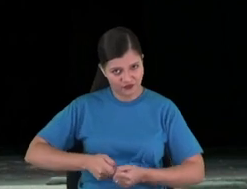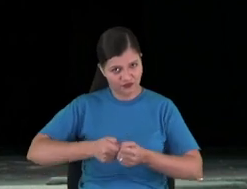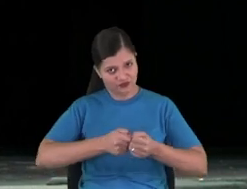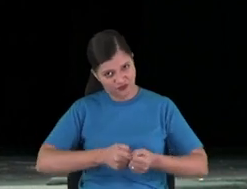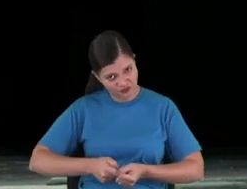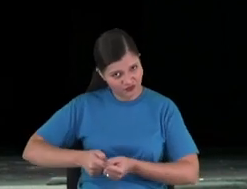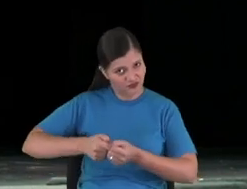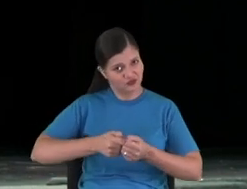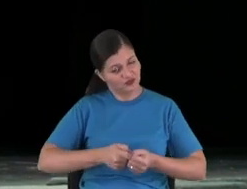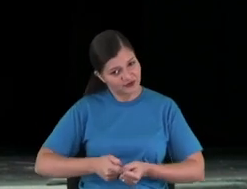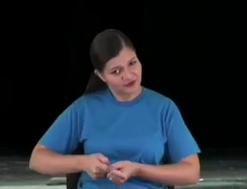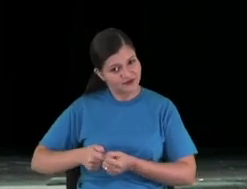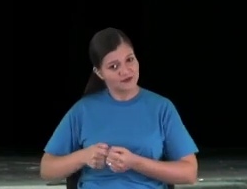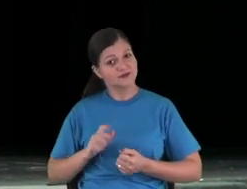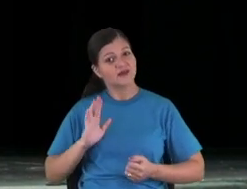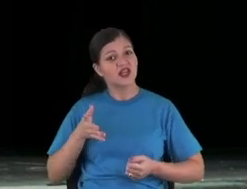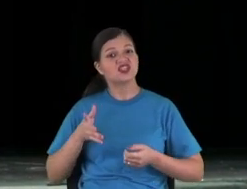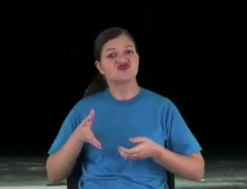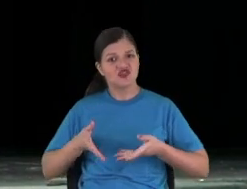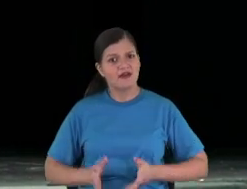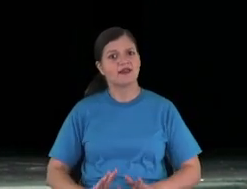through nine months.